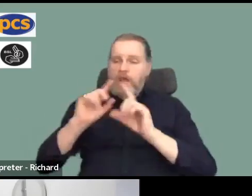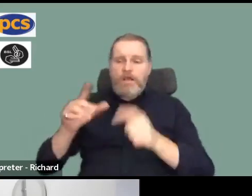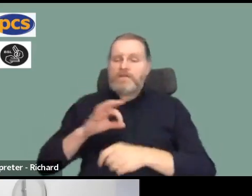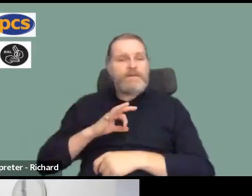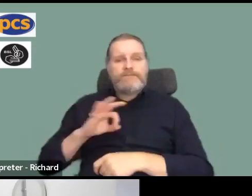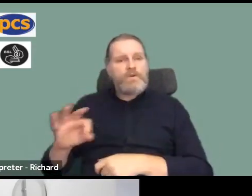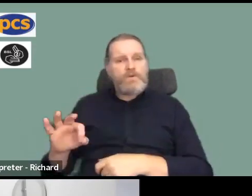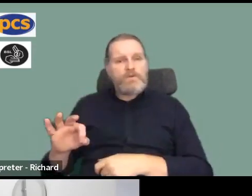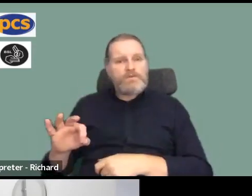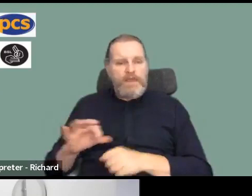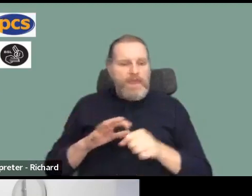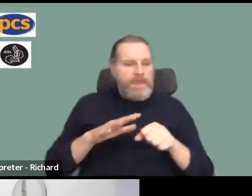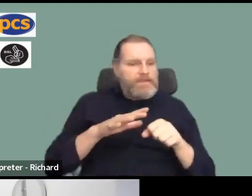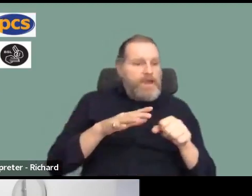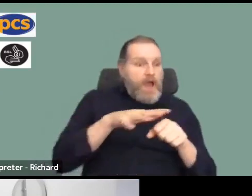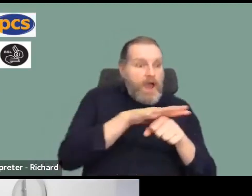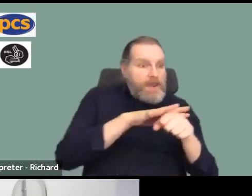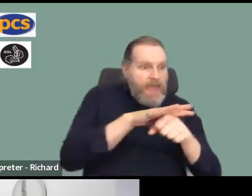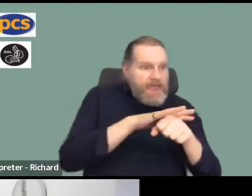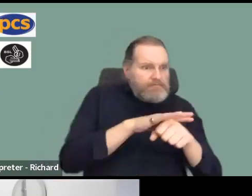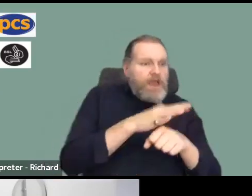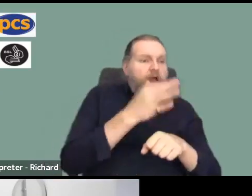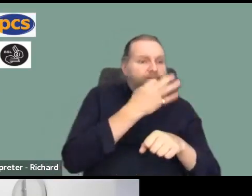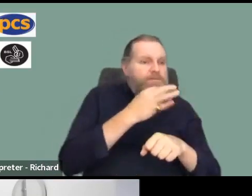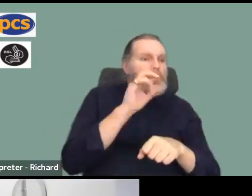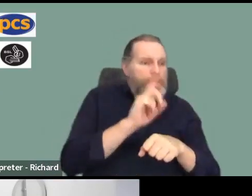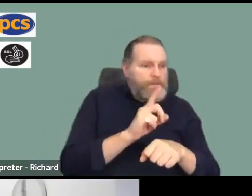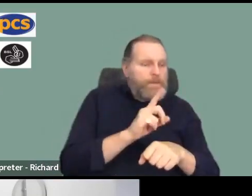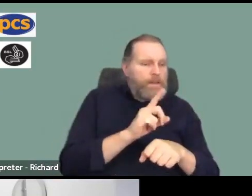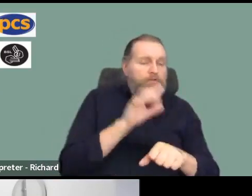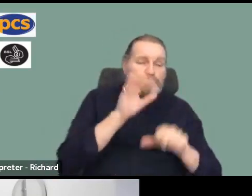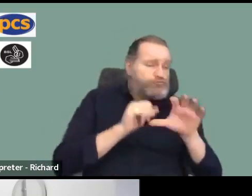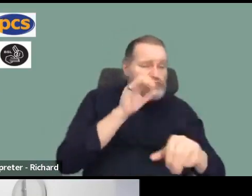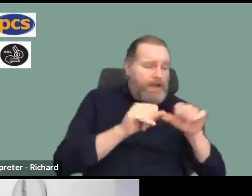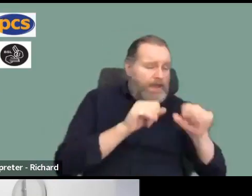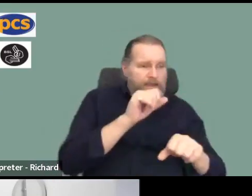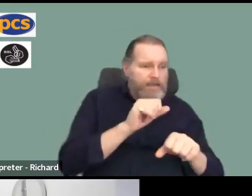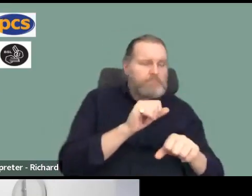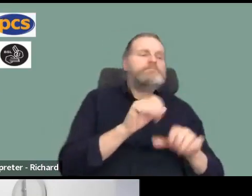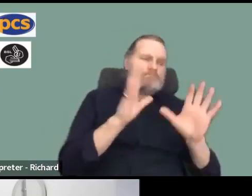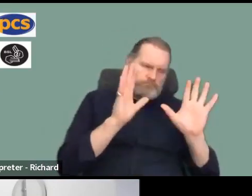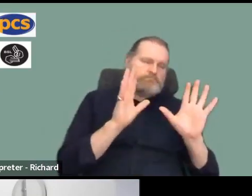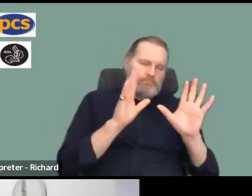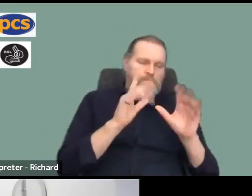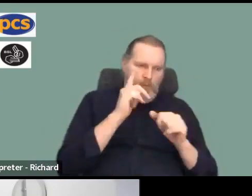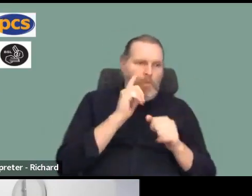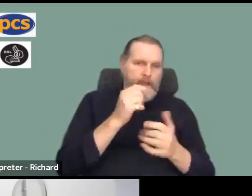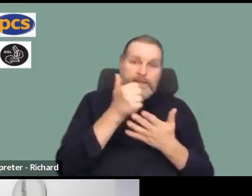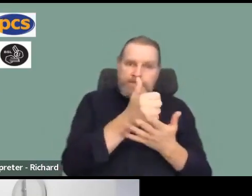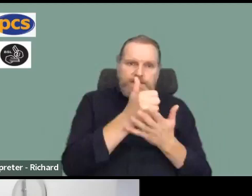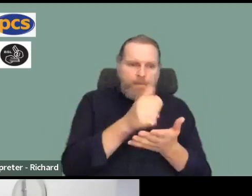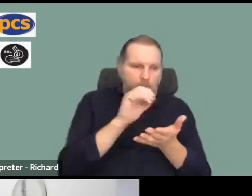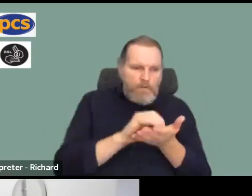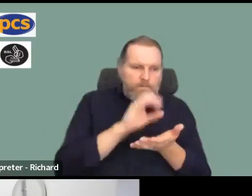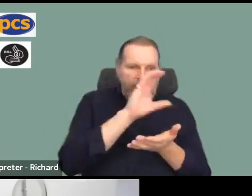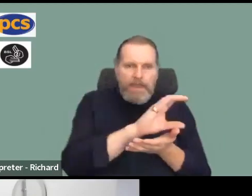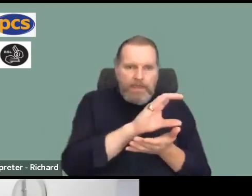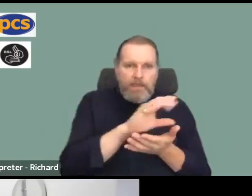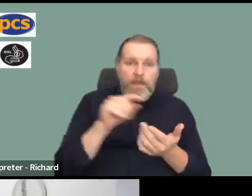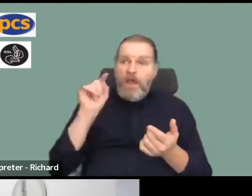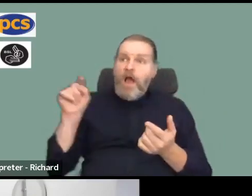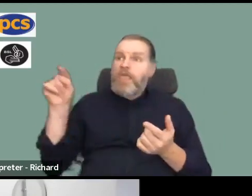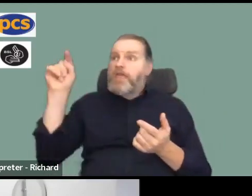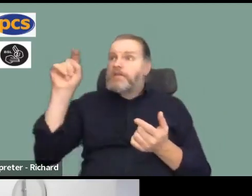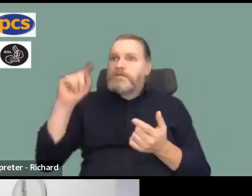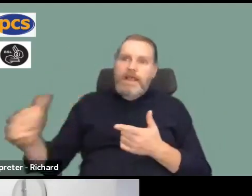strike pay where there are small amounts of members on strike and maybe others are doing things periodically, including perhaps chipping in some money